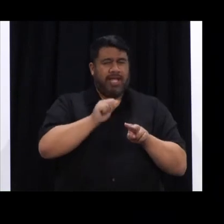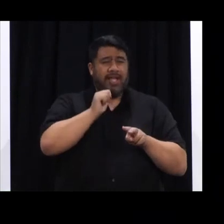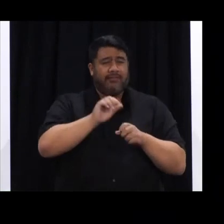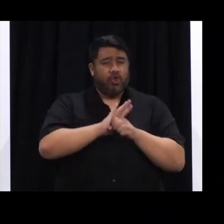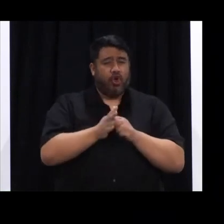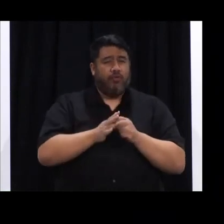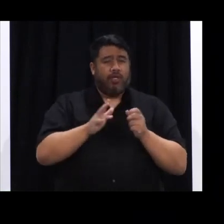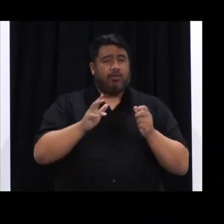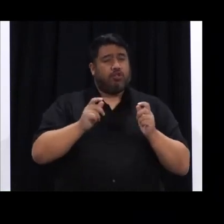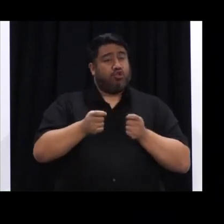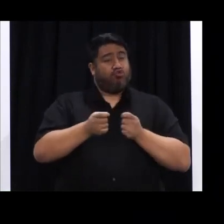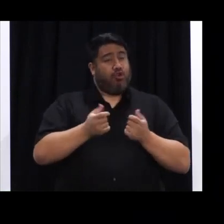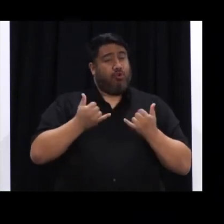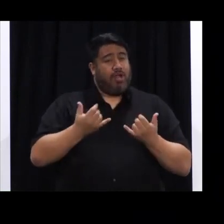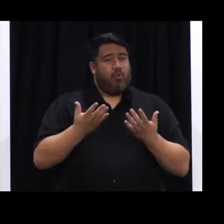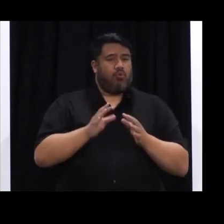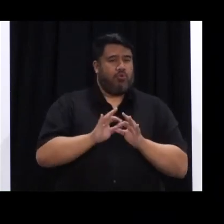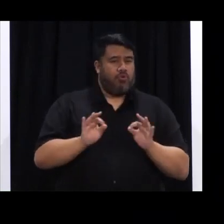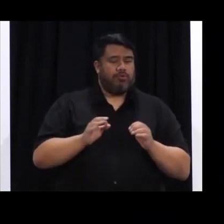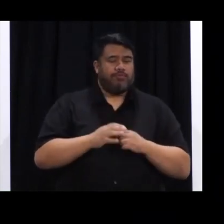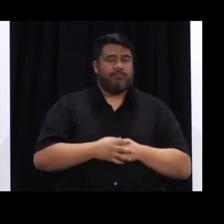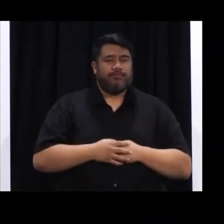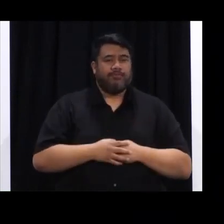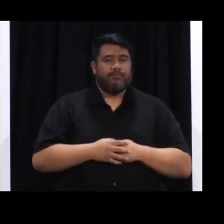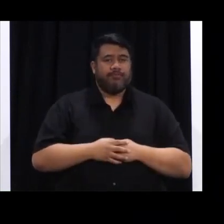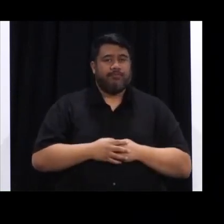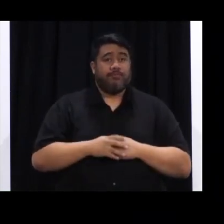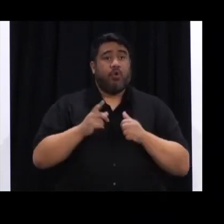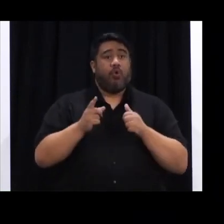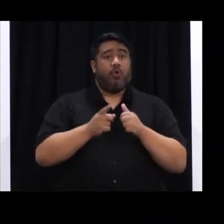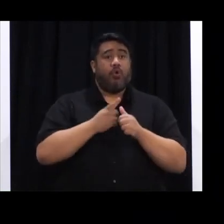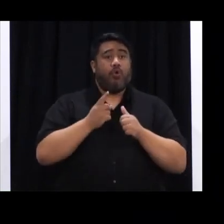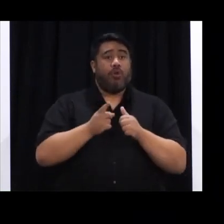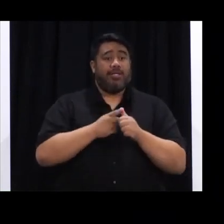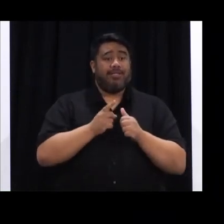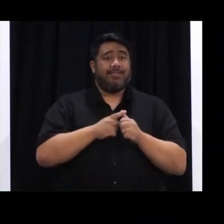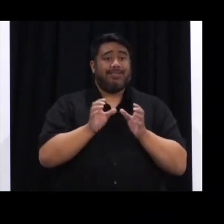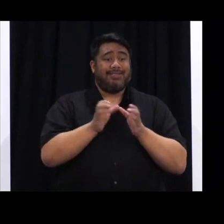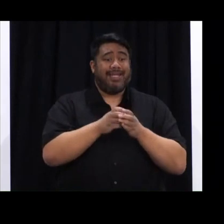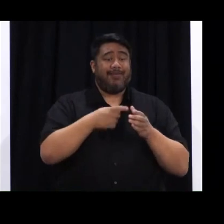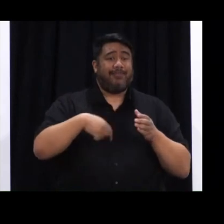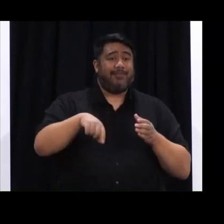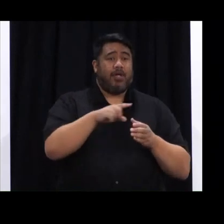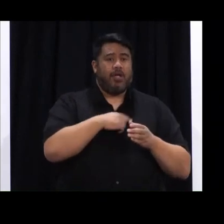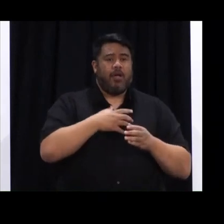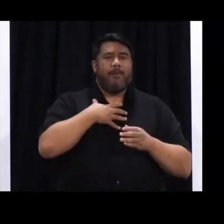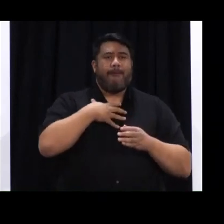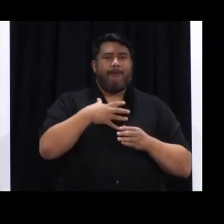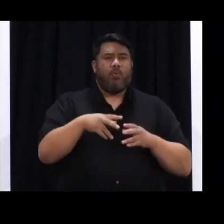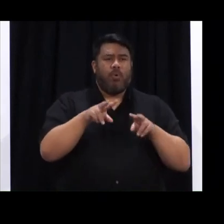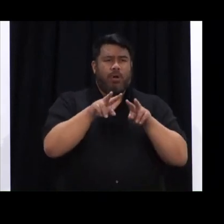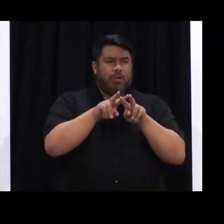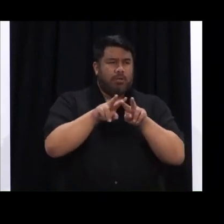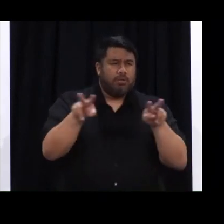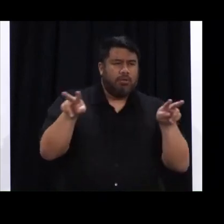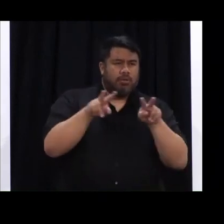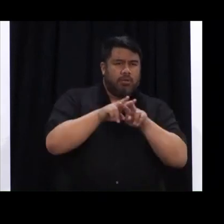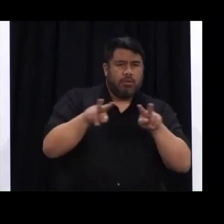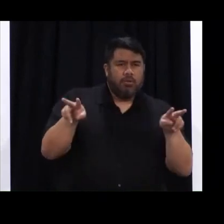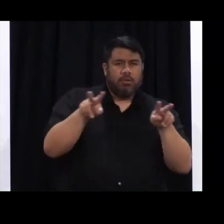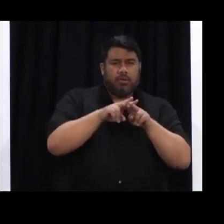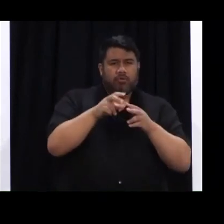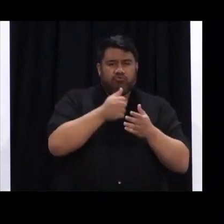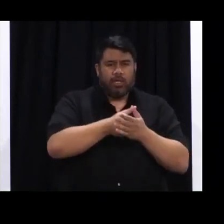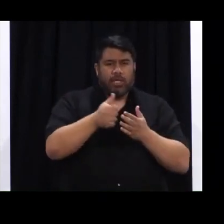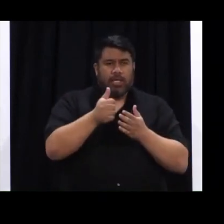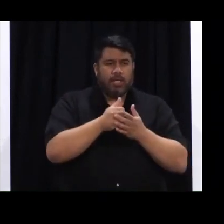Our public health team and clinical teams in Auckland are now widening the scope of surveillance testing to a number of larger essential workplaces to help rule